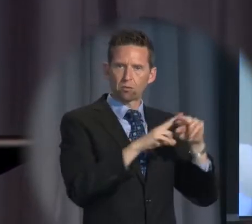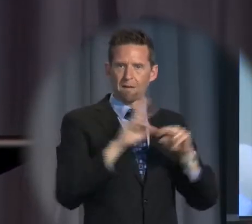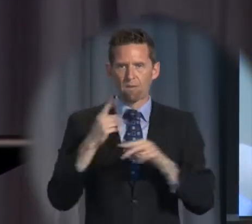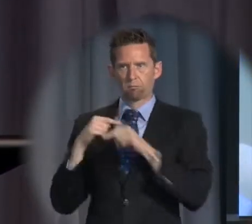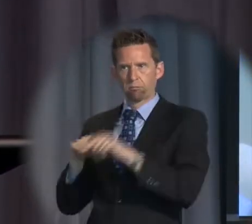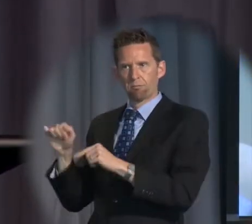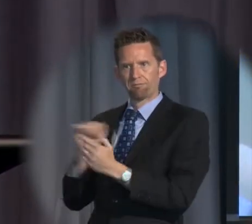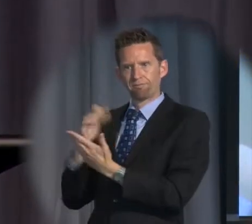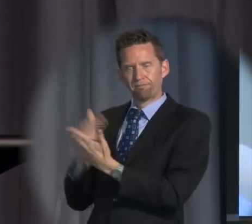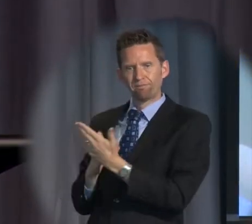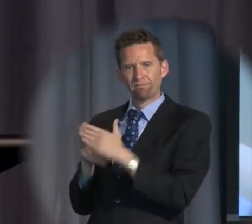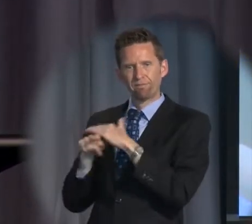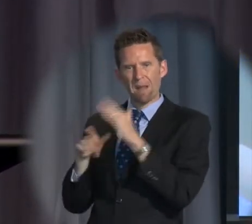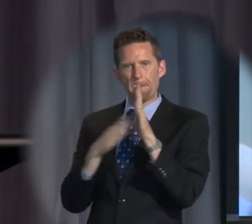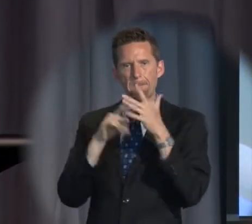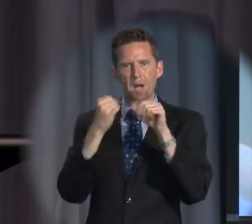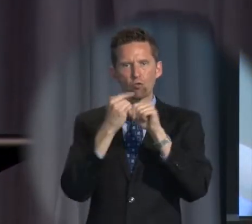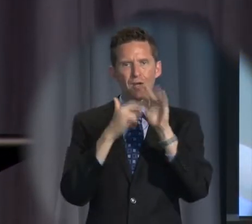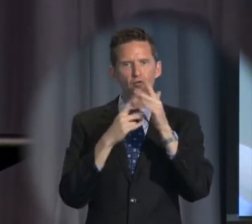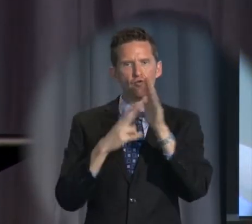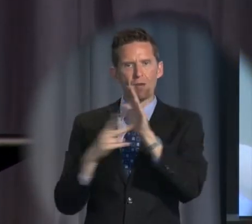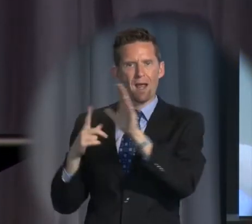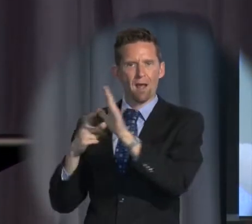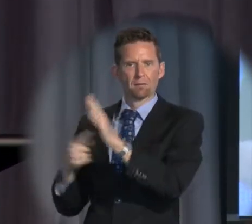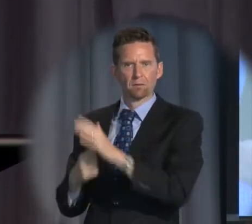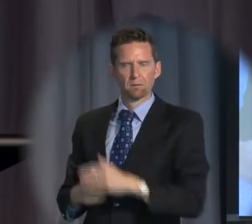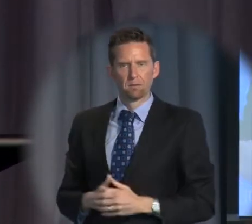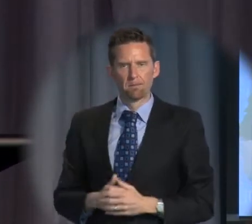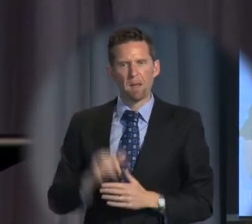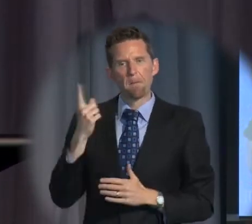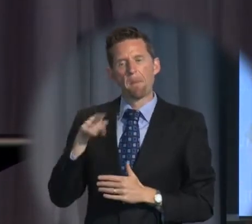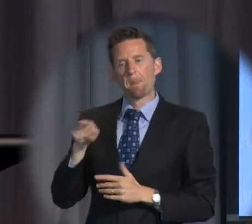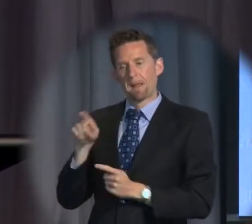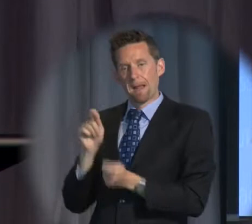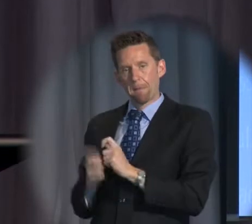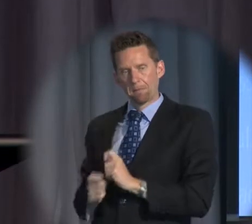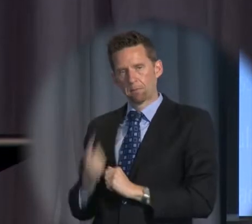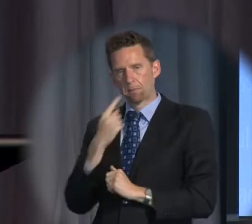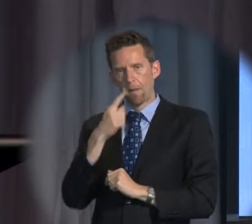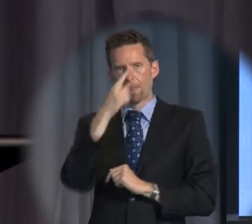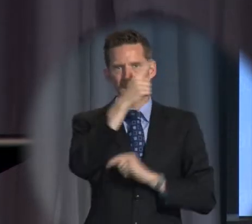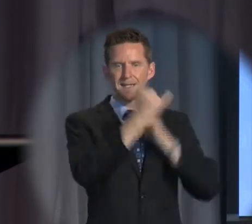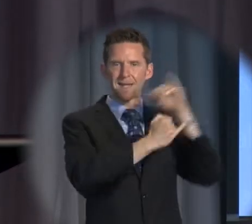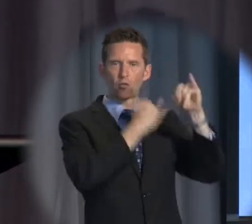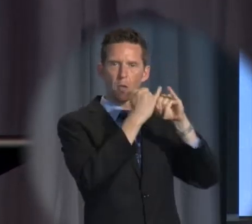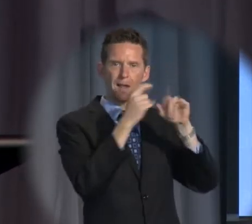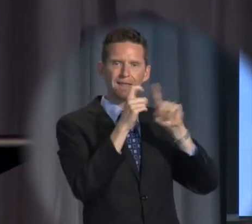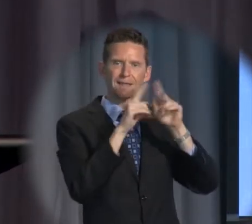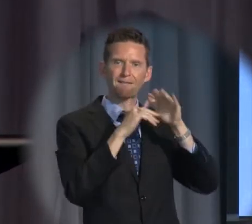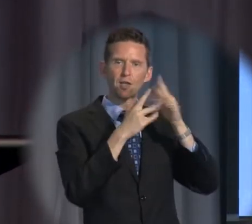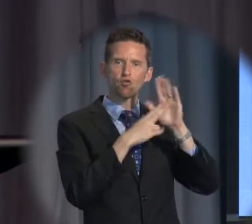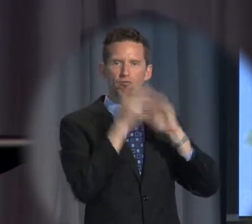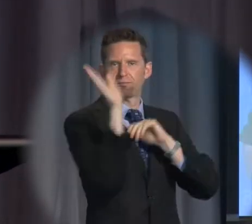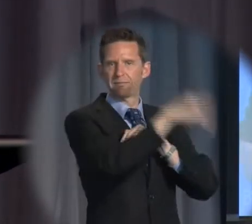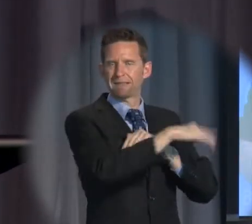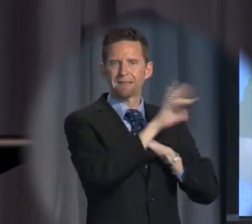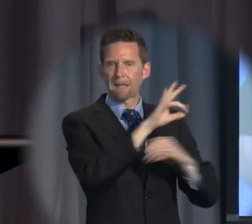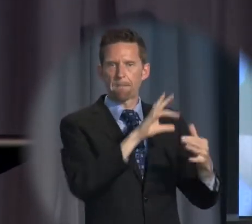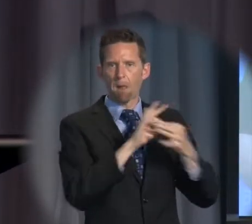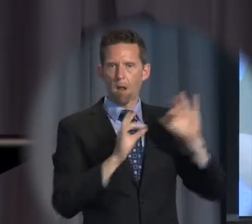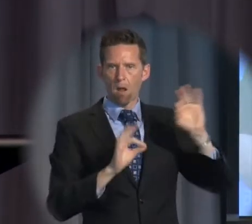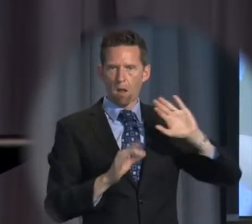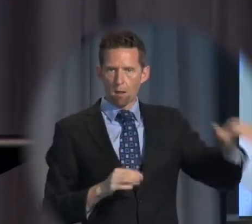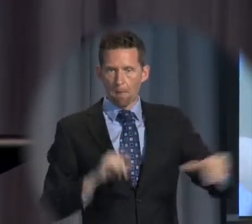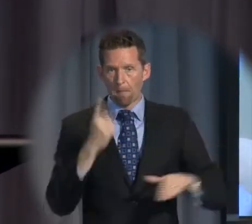Migration Act. Rather, what the amendments do is to say that the international definition no longer applies, but the government's